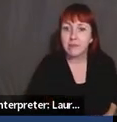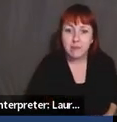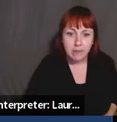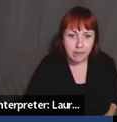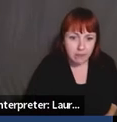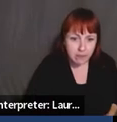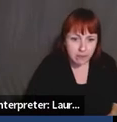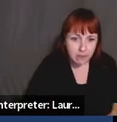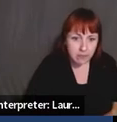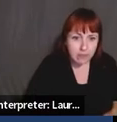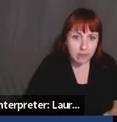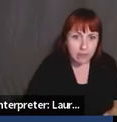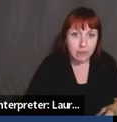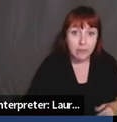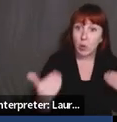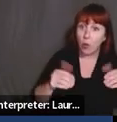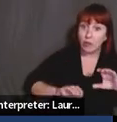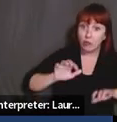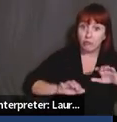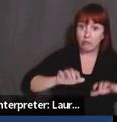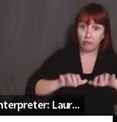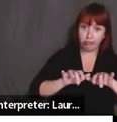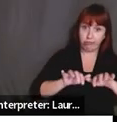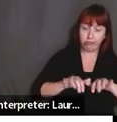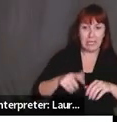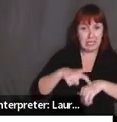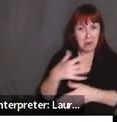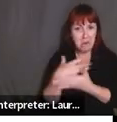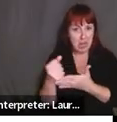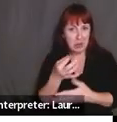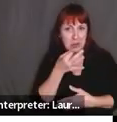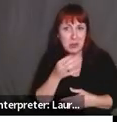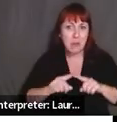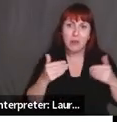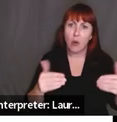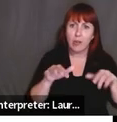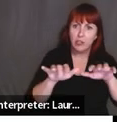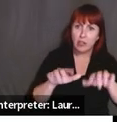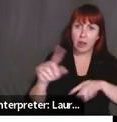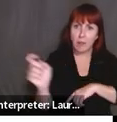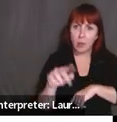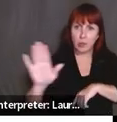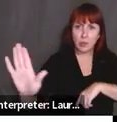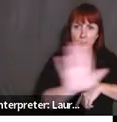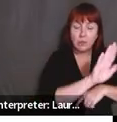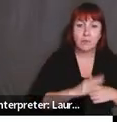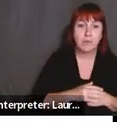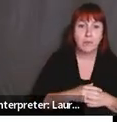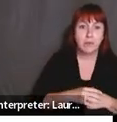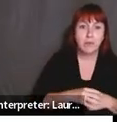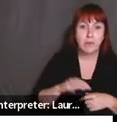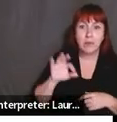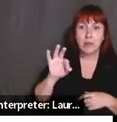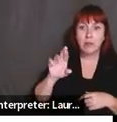have more, feel free to put them in the chat, but we might not have time, but let's start with, um, Francoise. There was a